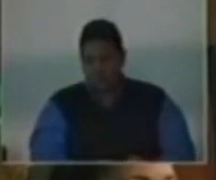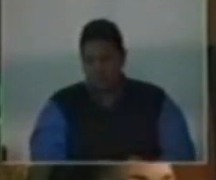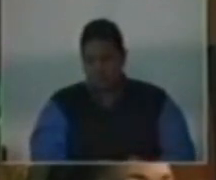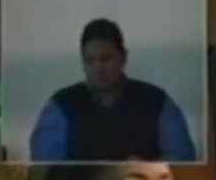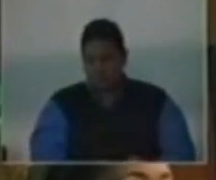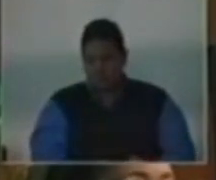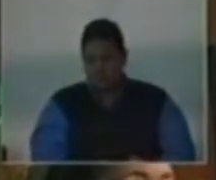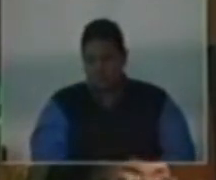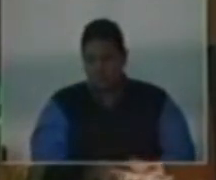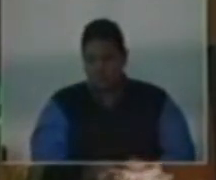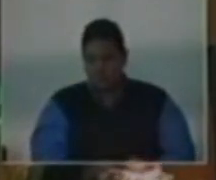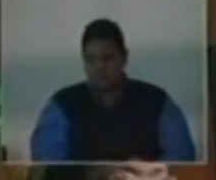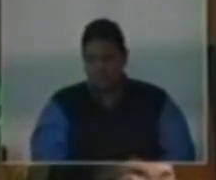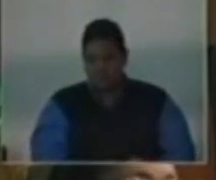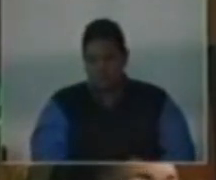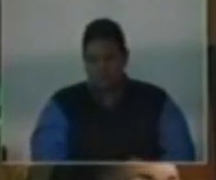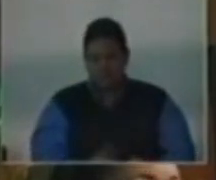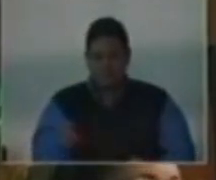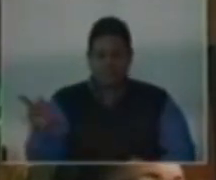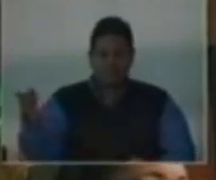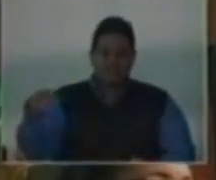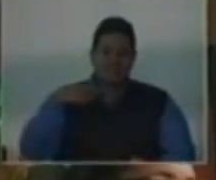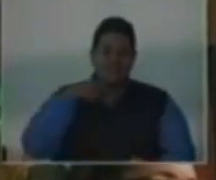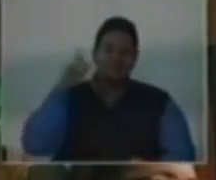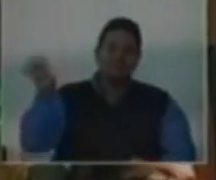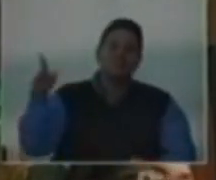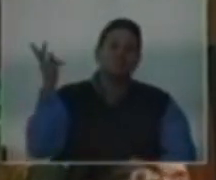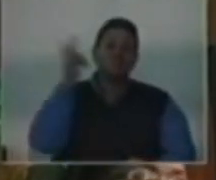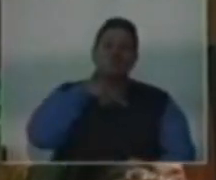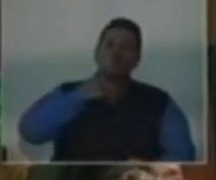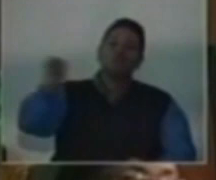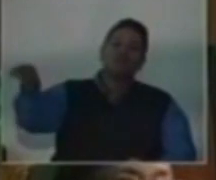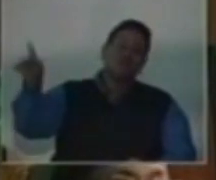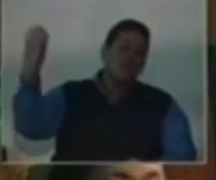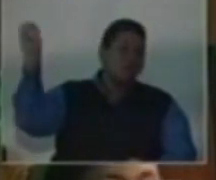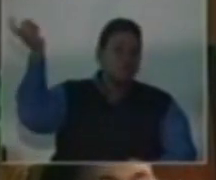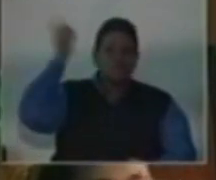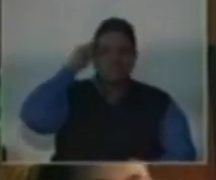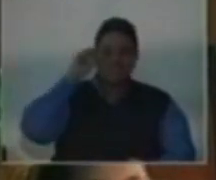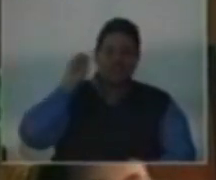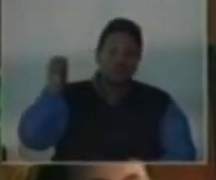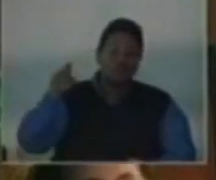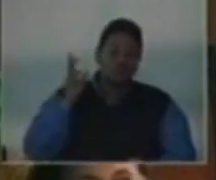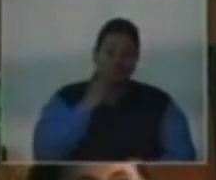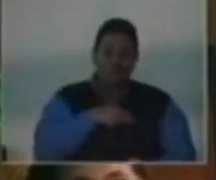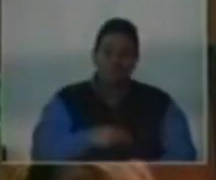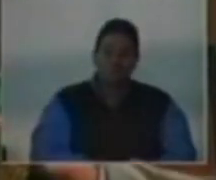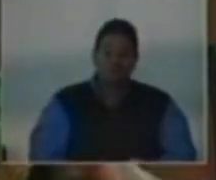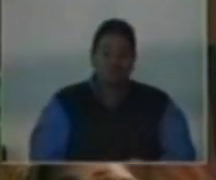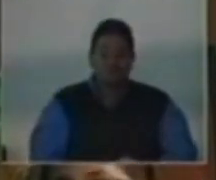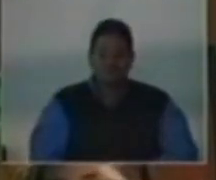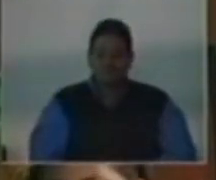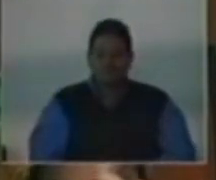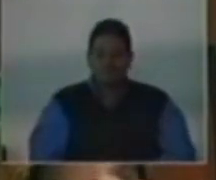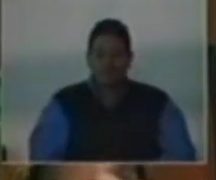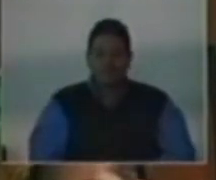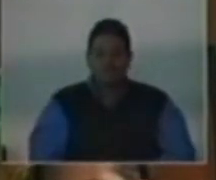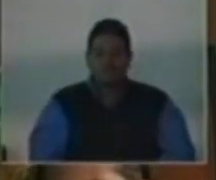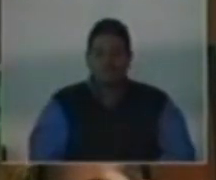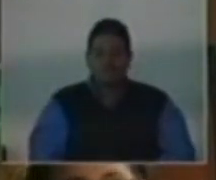Bobby, shut up. Bobby, shut up. You have no sense of the air. of the air. Dread because it's dread. Mr. Speaker,